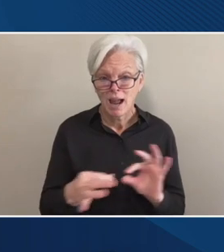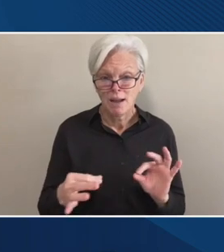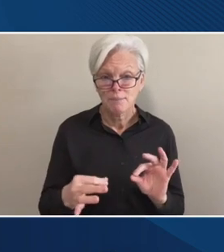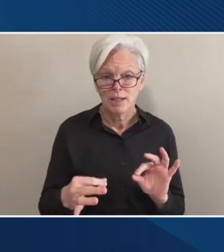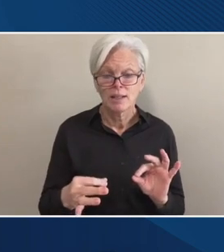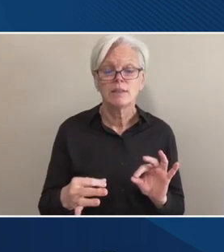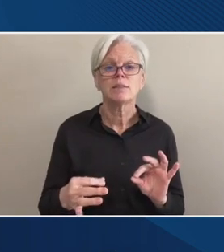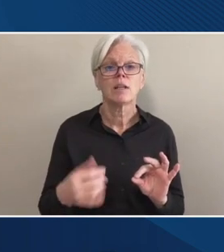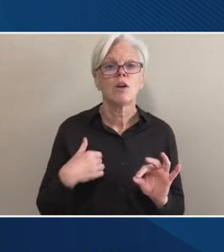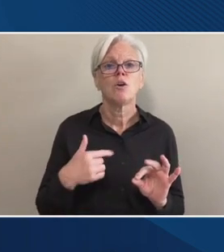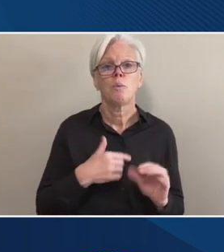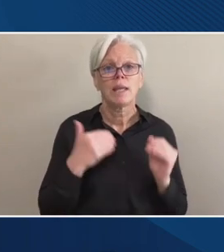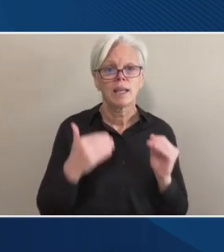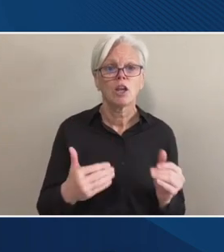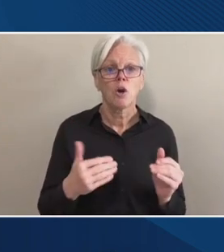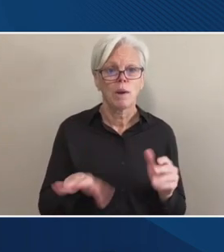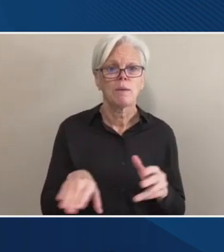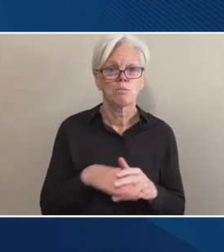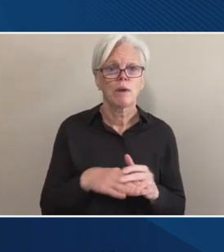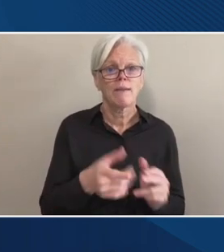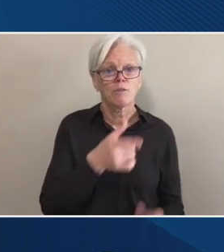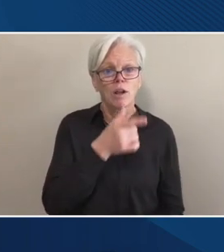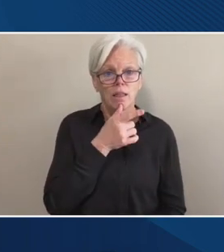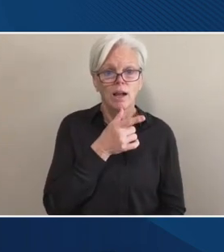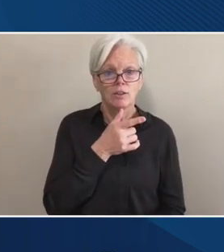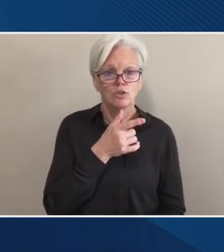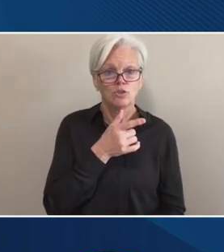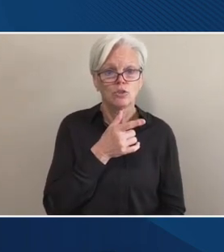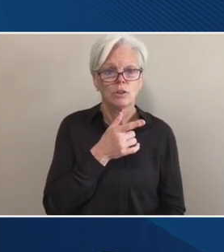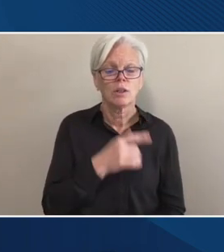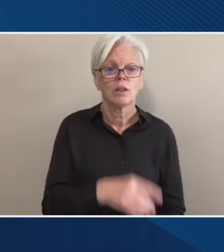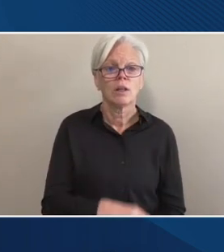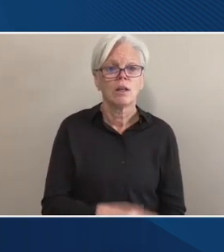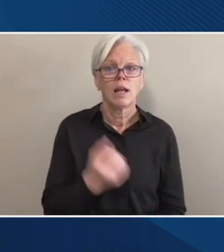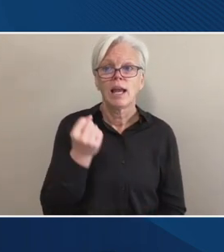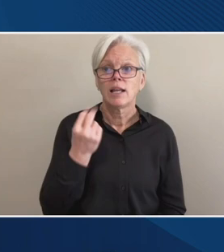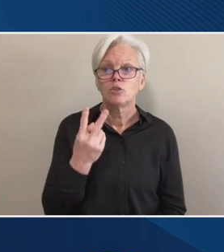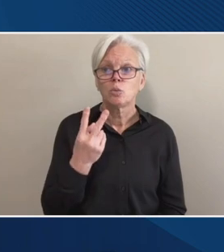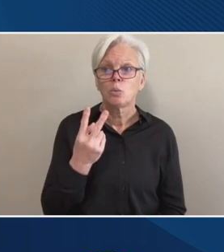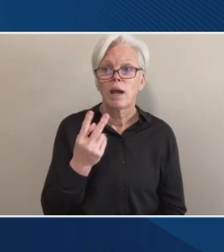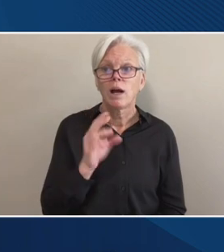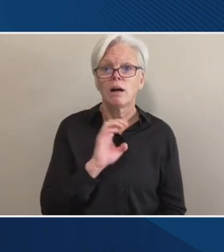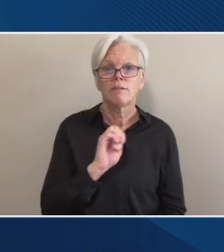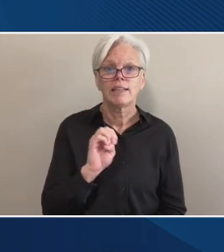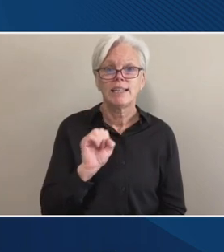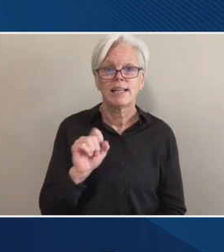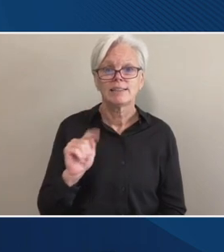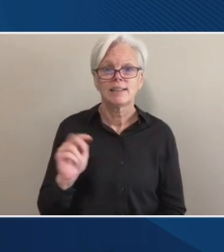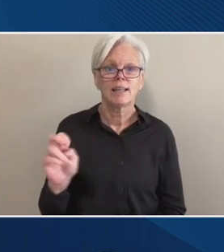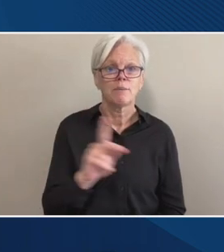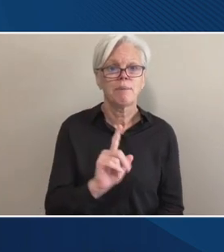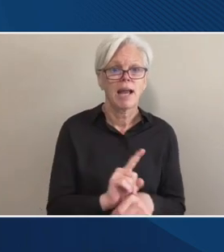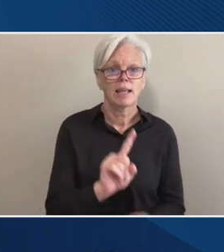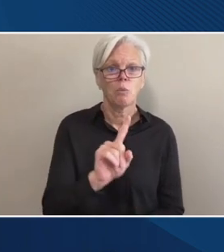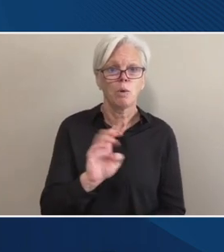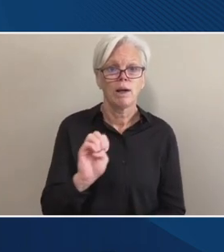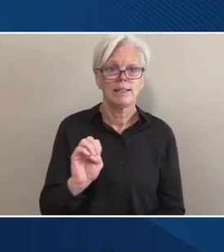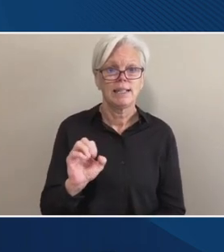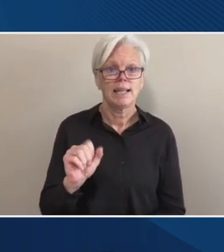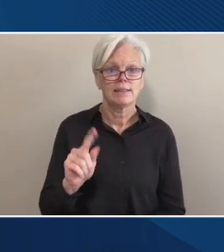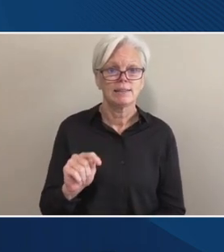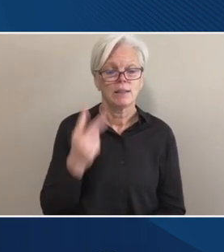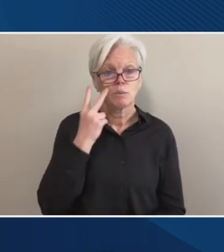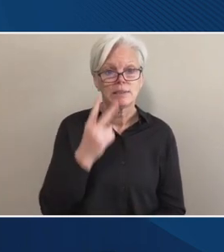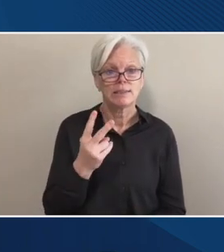we can go ahead and break for lunch. We'll be breaking for lunch at 12 Eastern, coming back at 1 Eastern. We'll see everyone